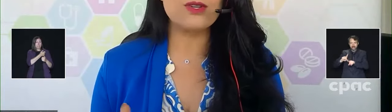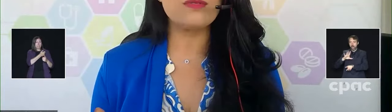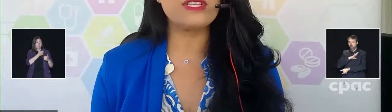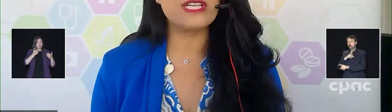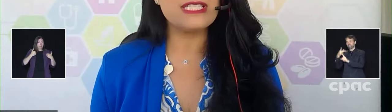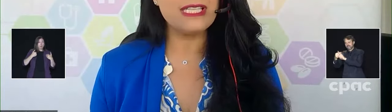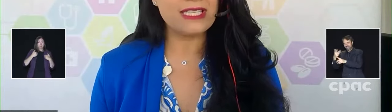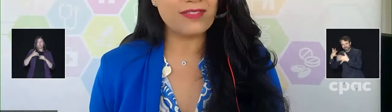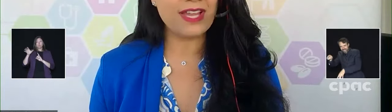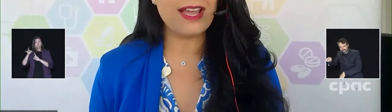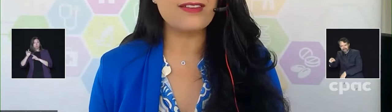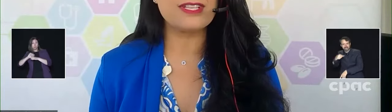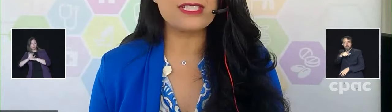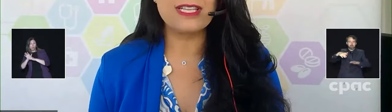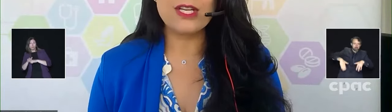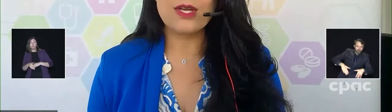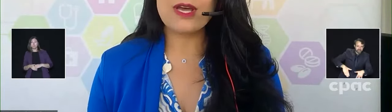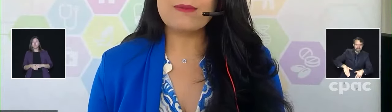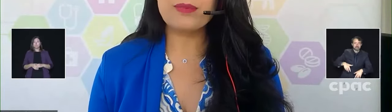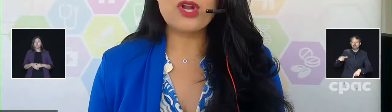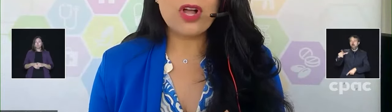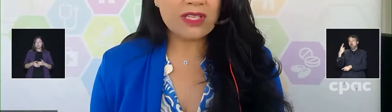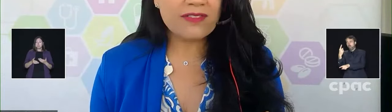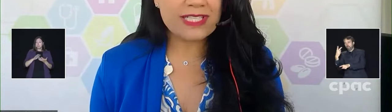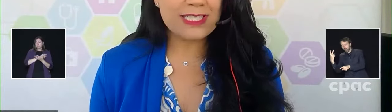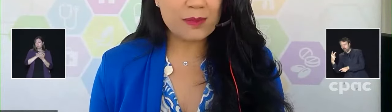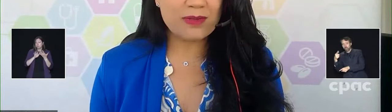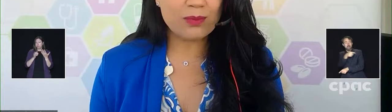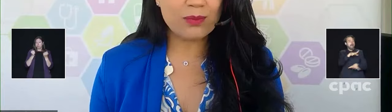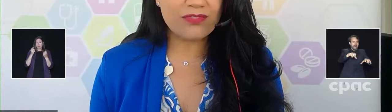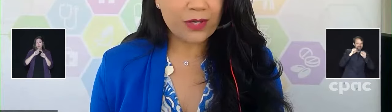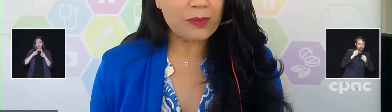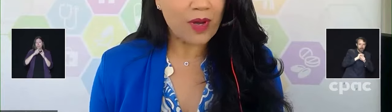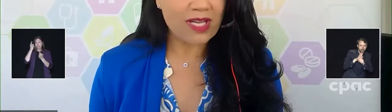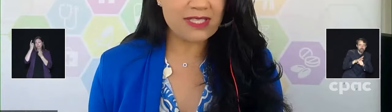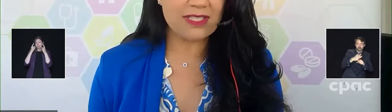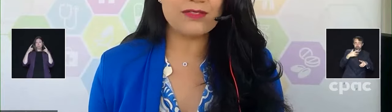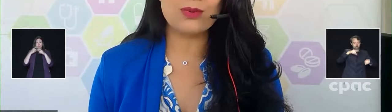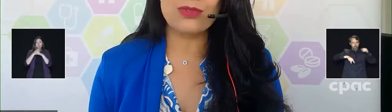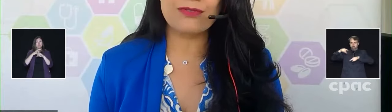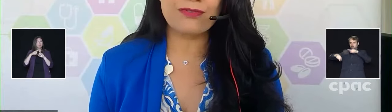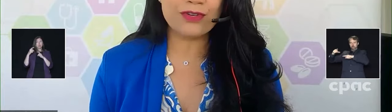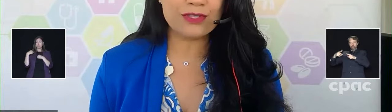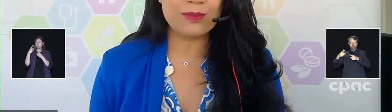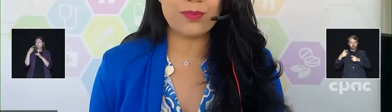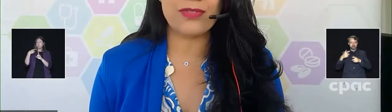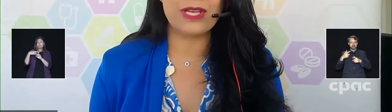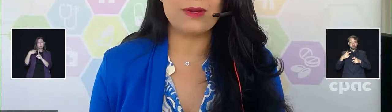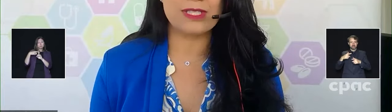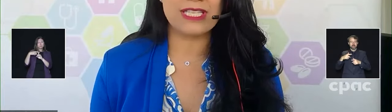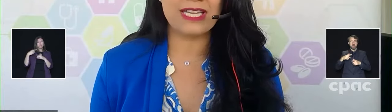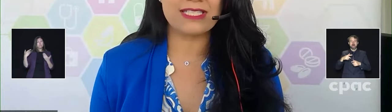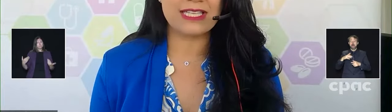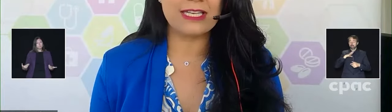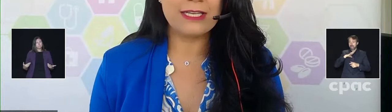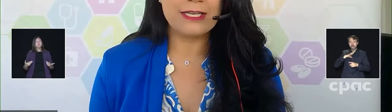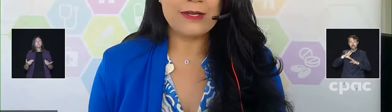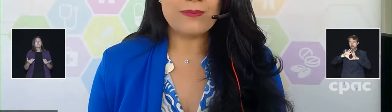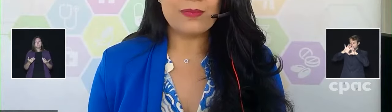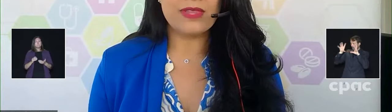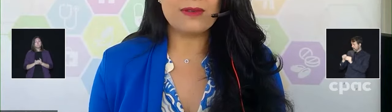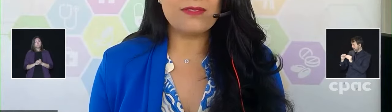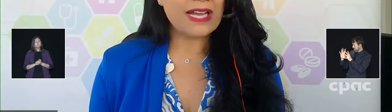if they've had COVID-19, if they haven't. But all of this has been very positive. So the first thing I would say is that